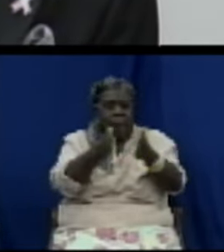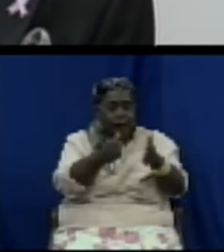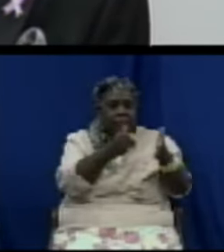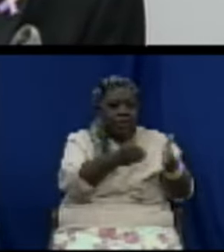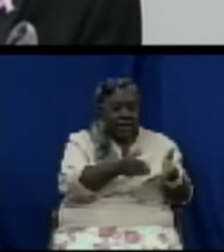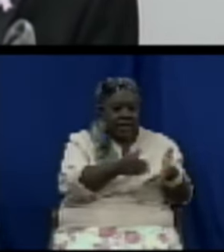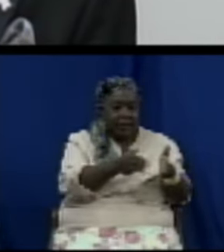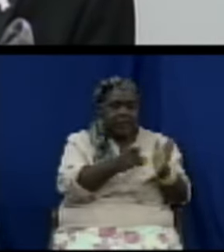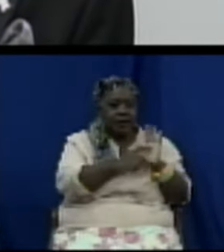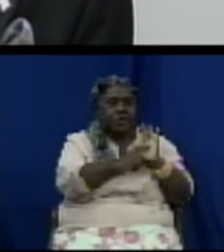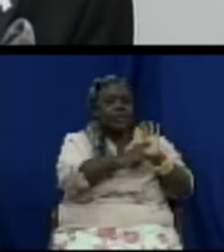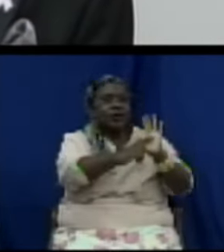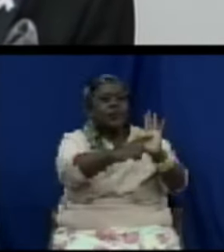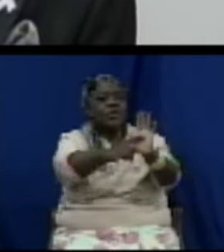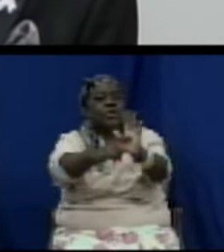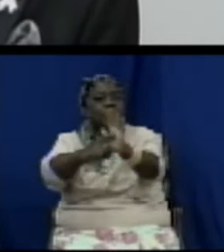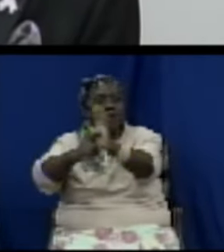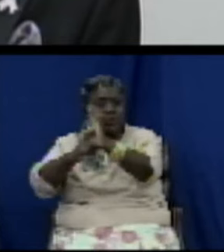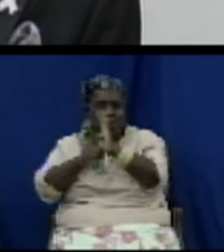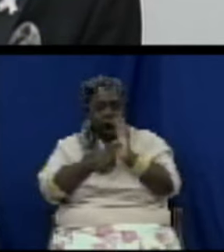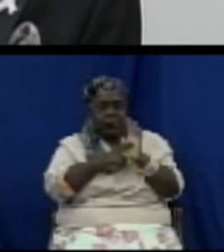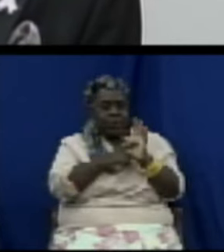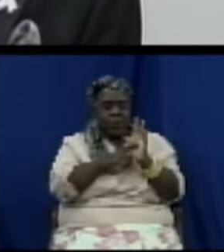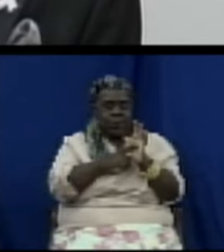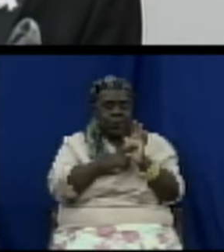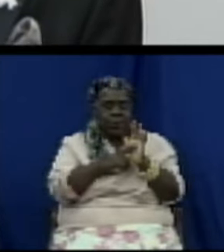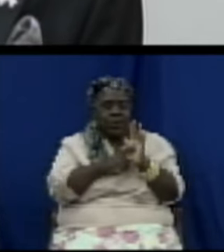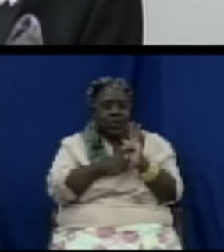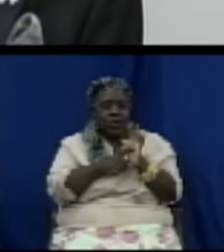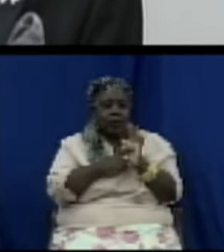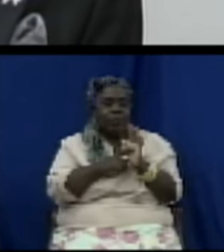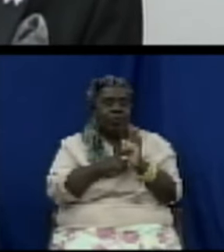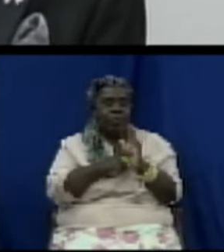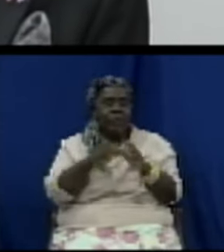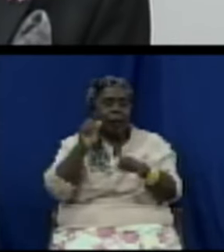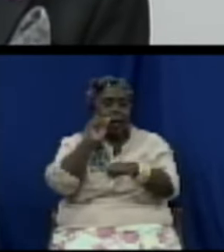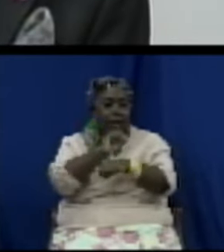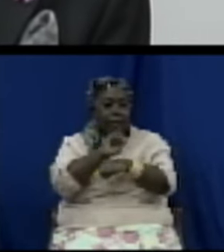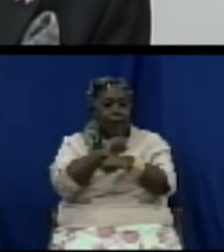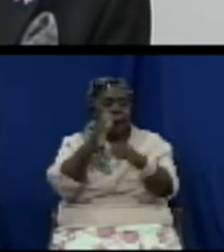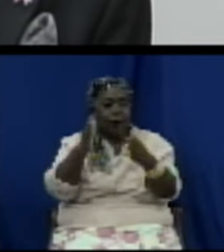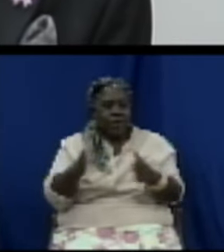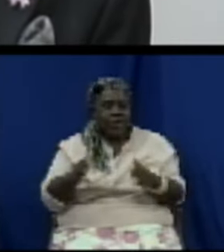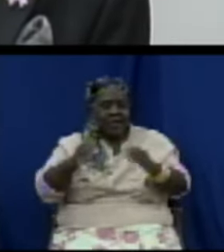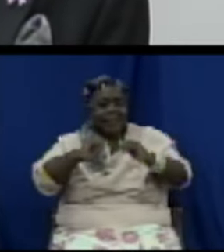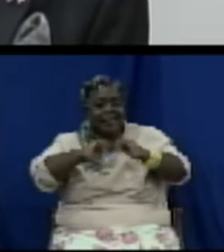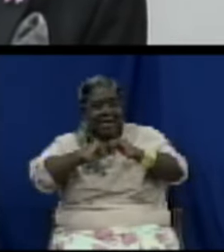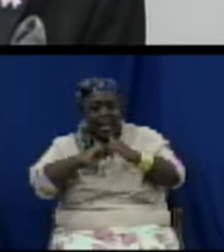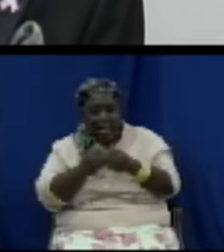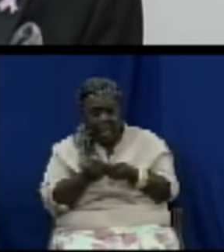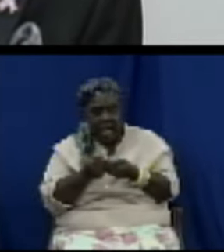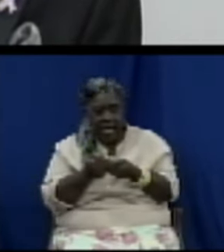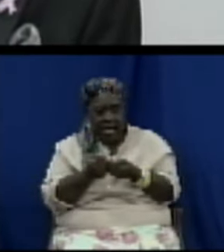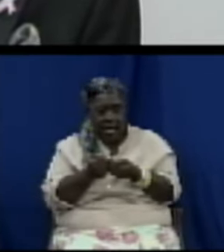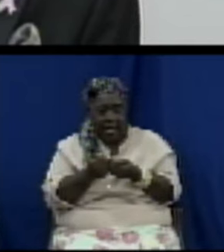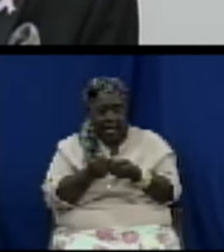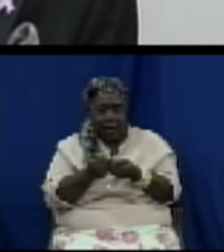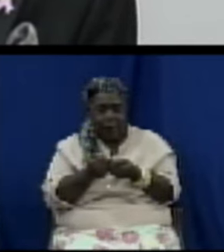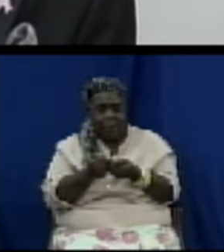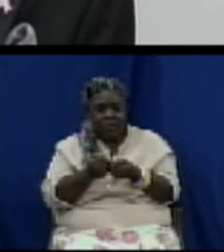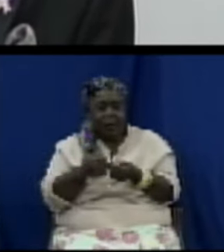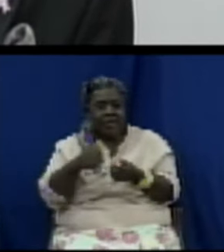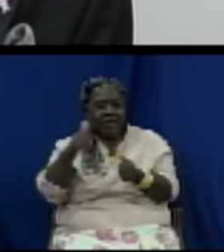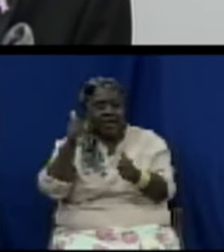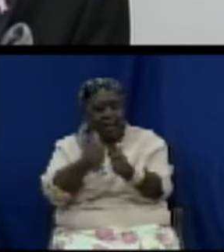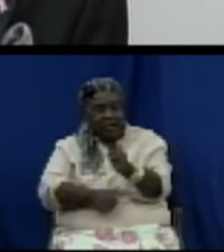guide the officers therein on how to conduct the daily functioning